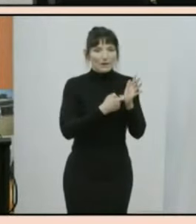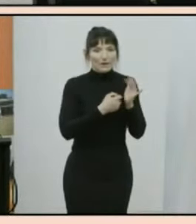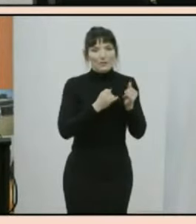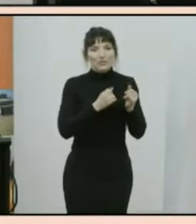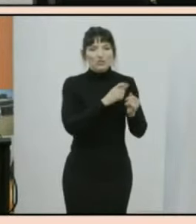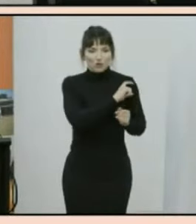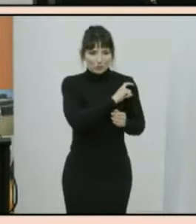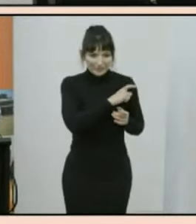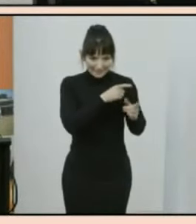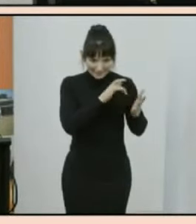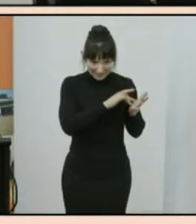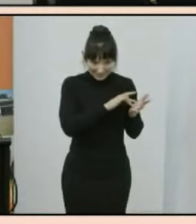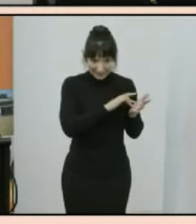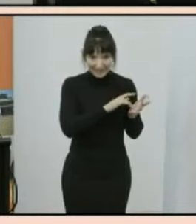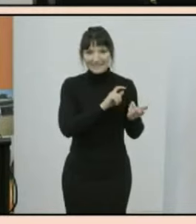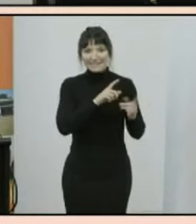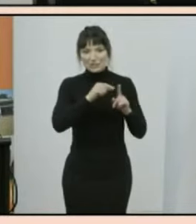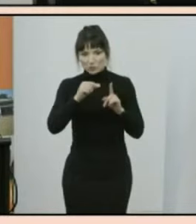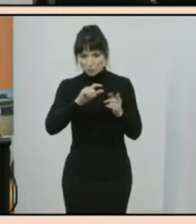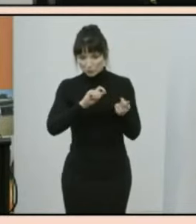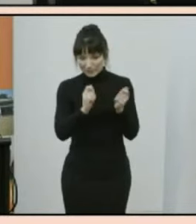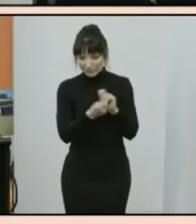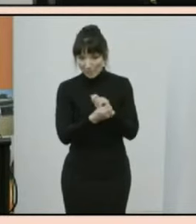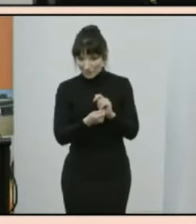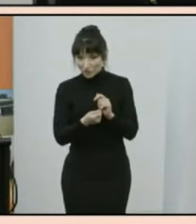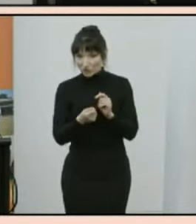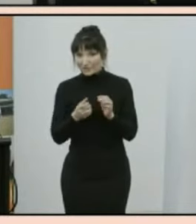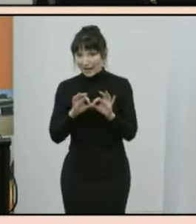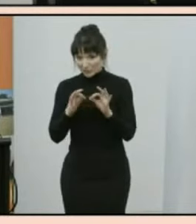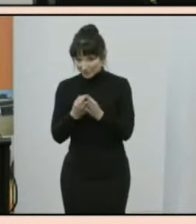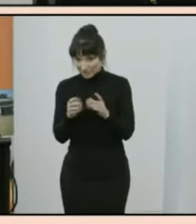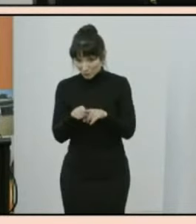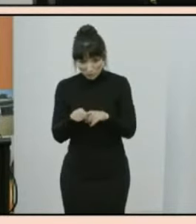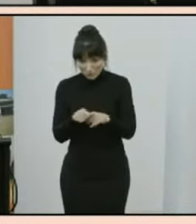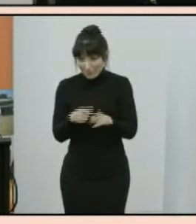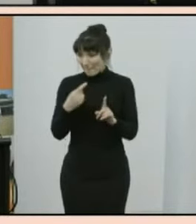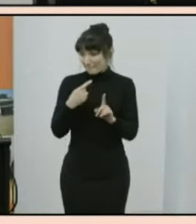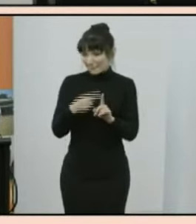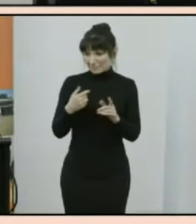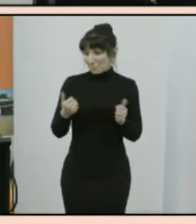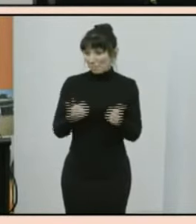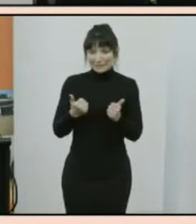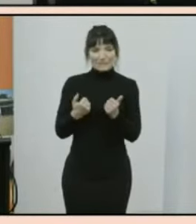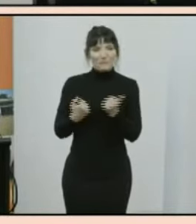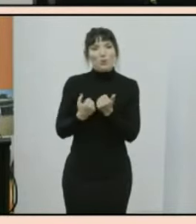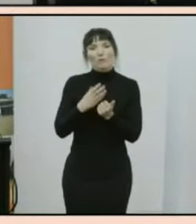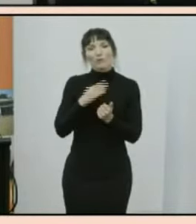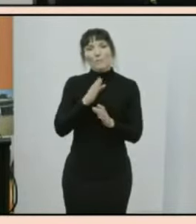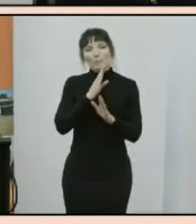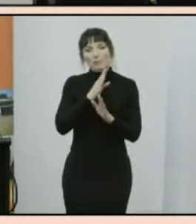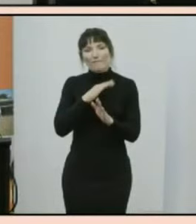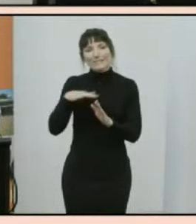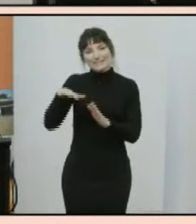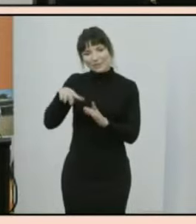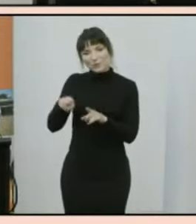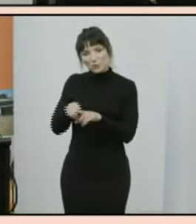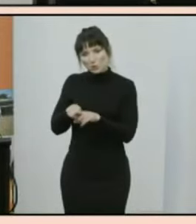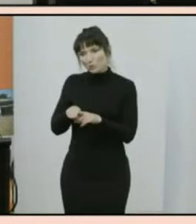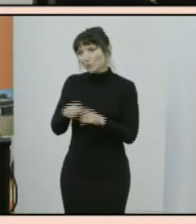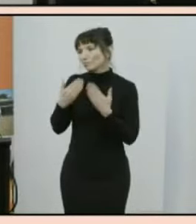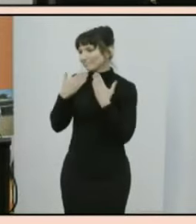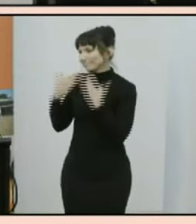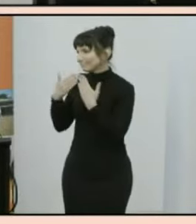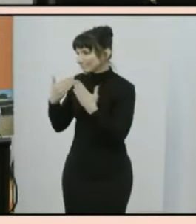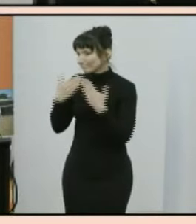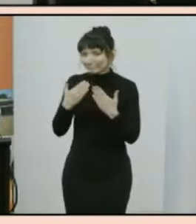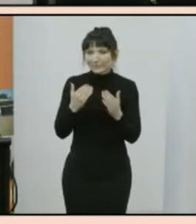nor without import and help from a wide range of suppliers from the private sector and we thank you we offer thanks to all